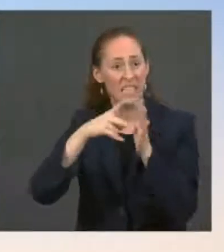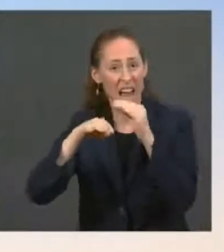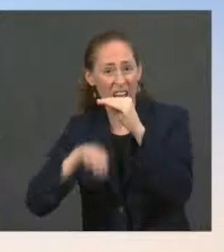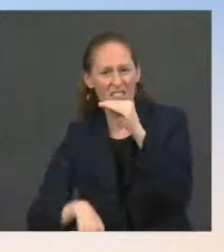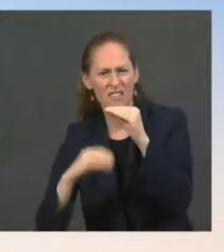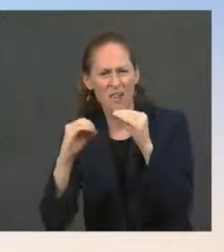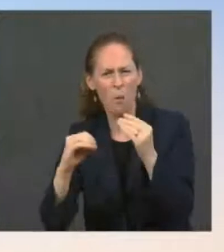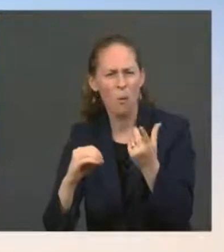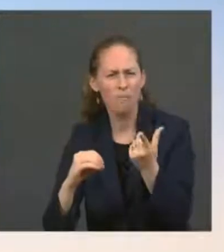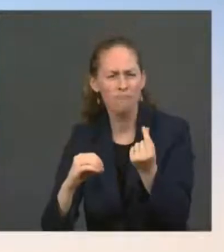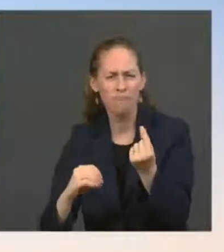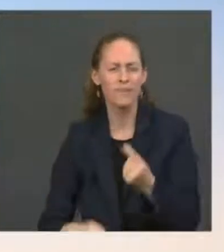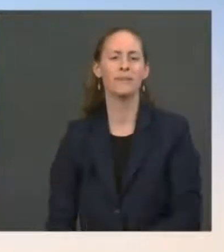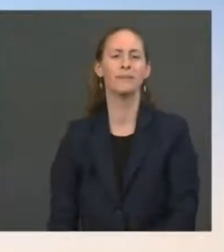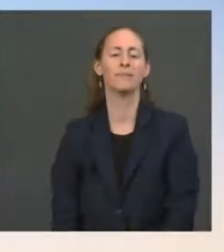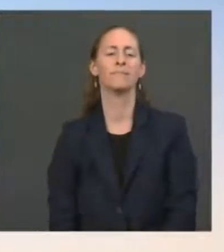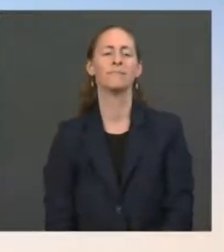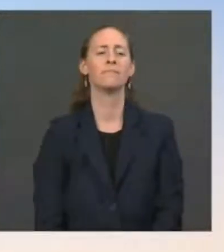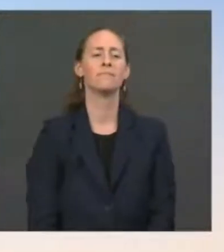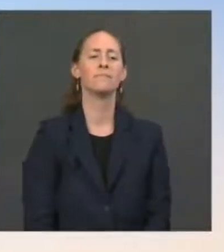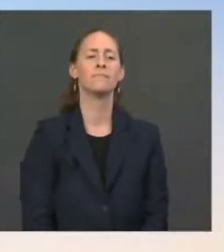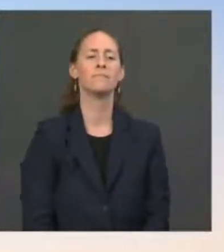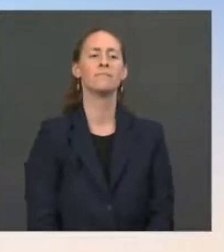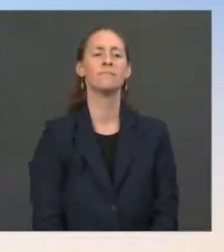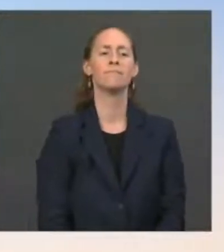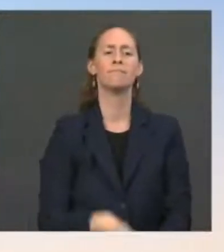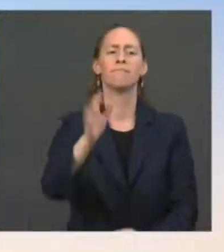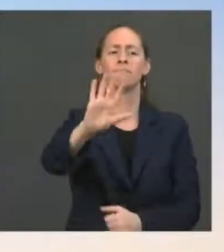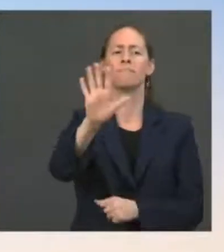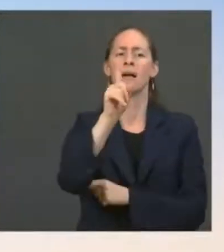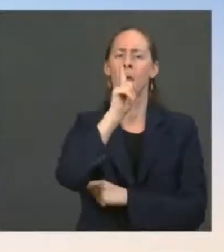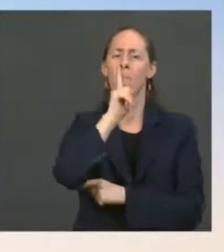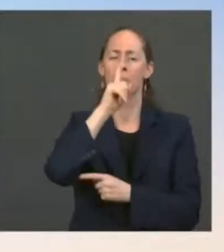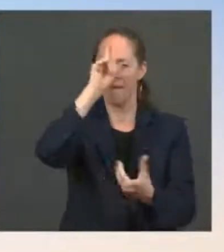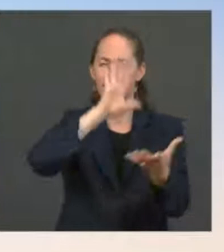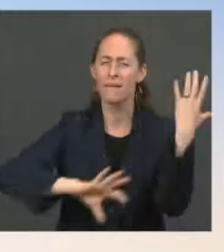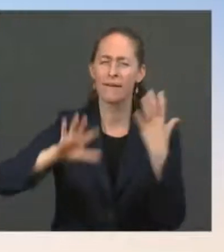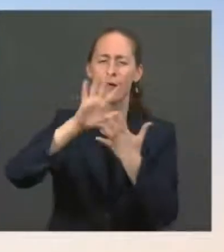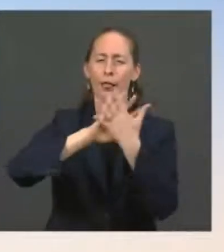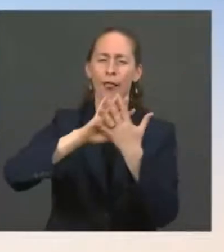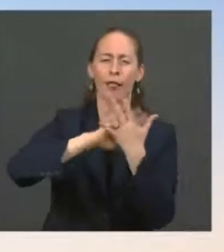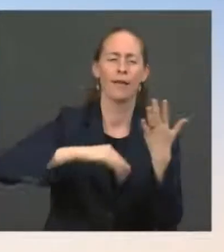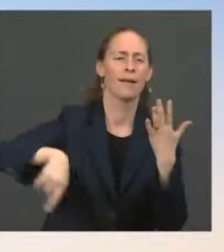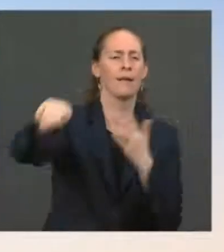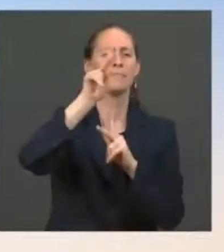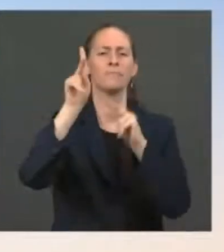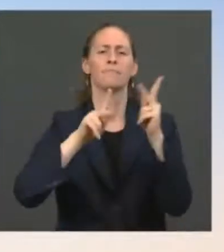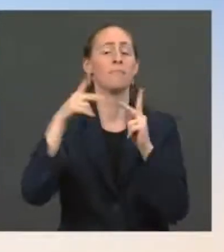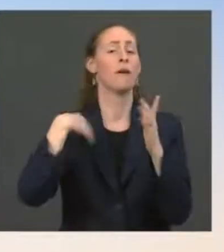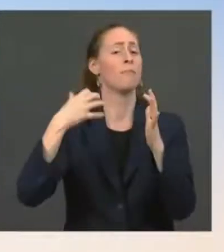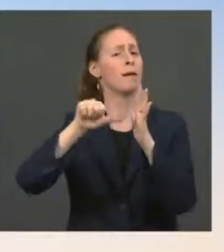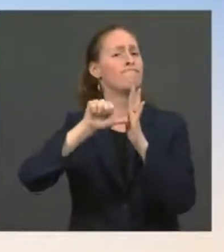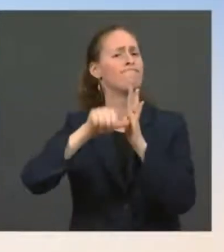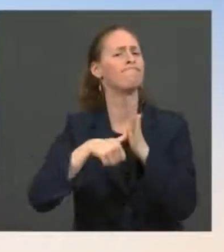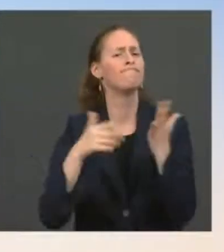let's not dumb this down for the American public here. What we're talking about is how much the top-line